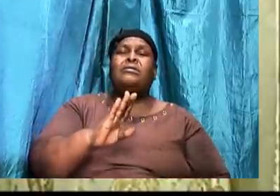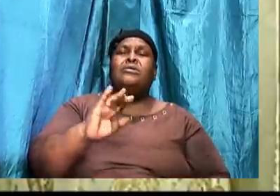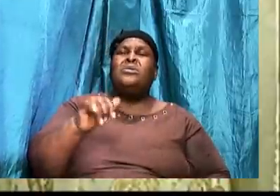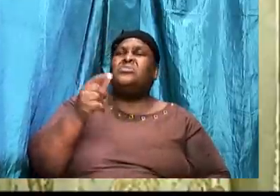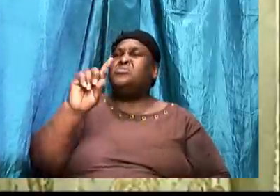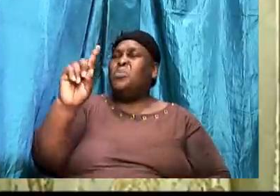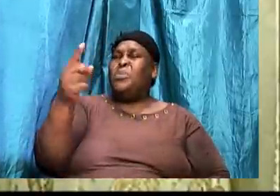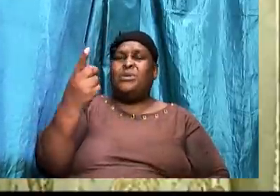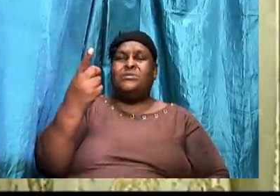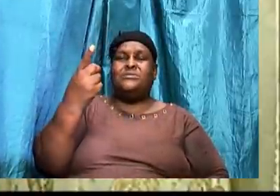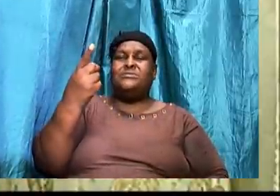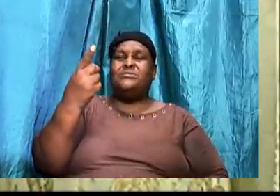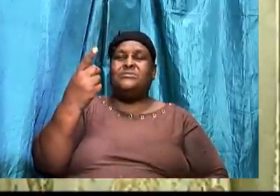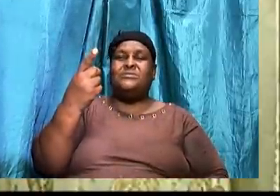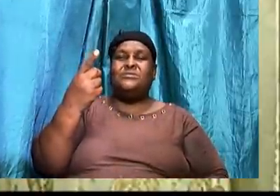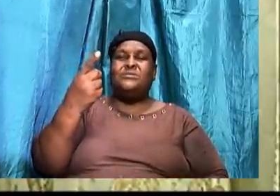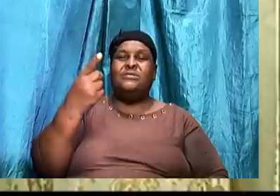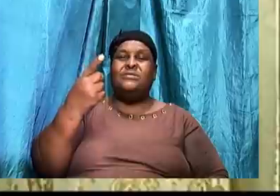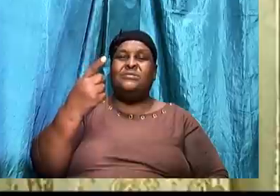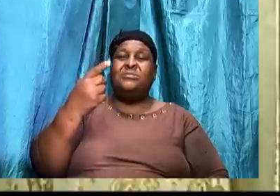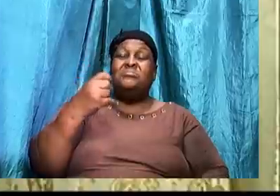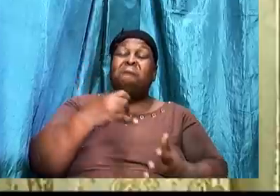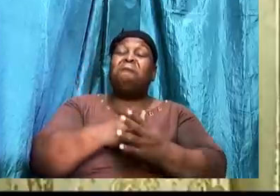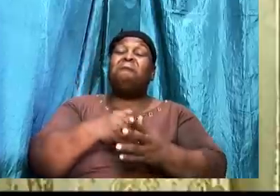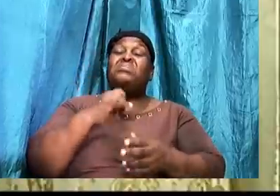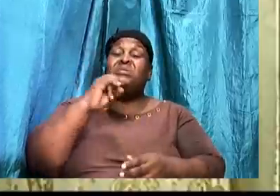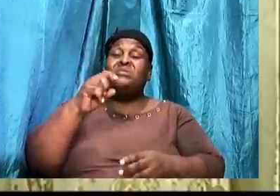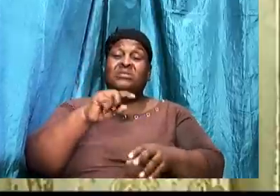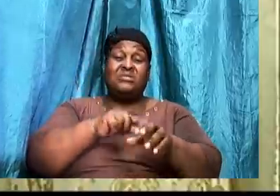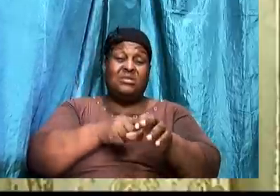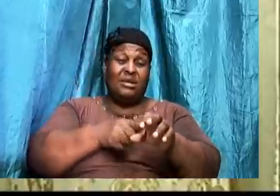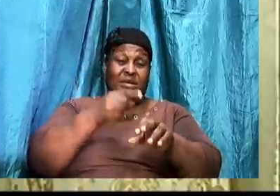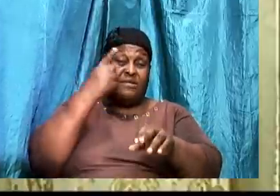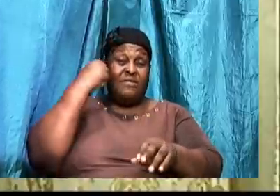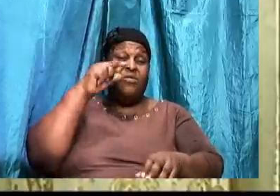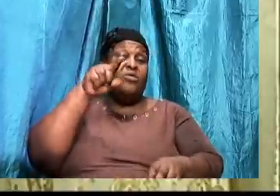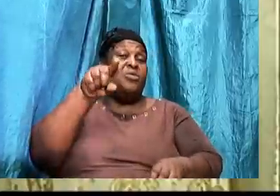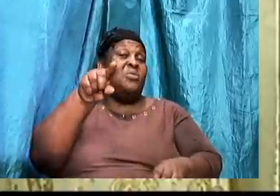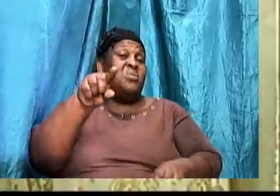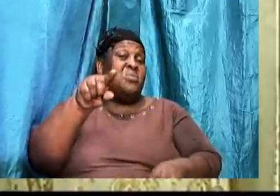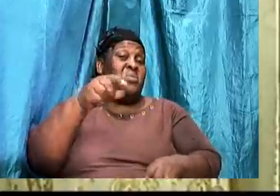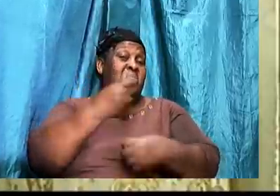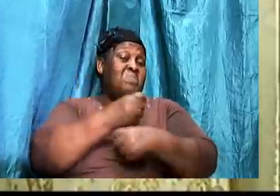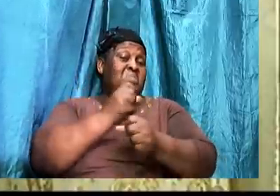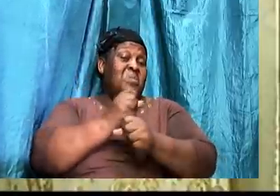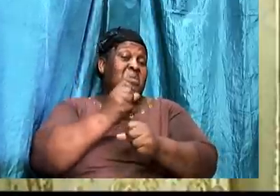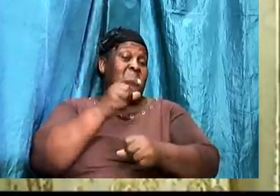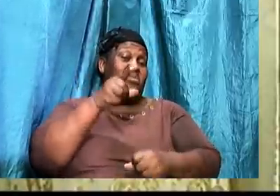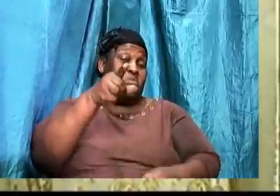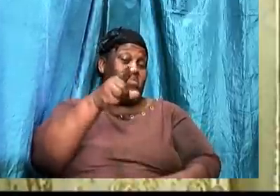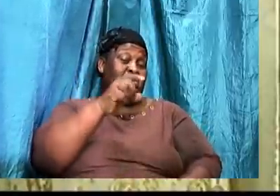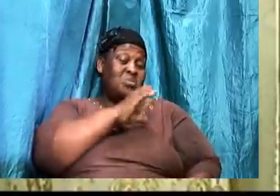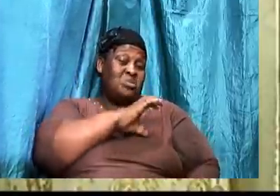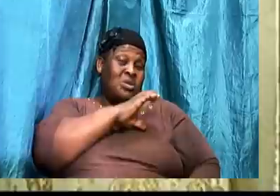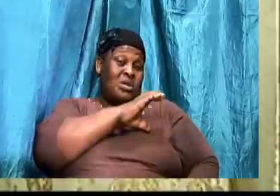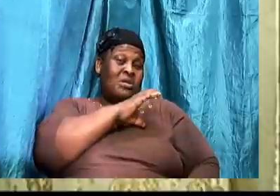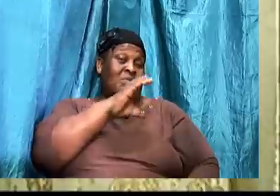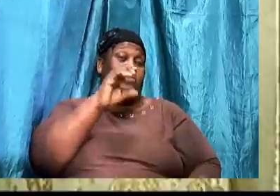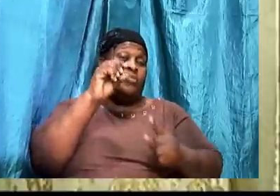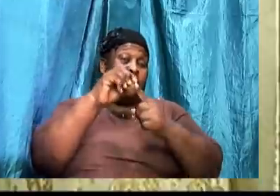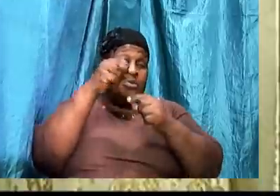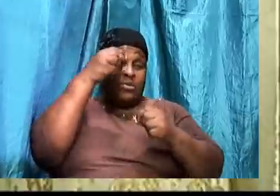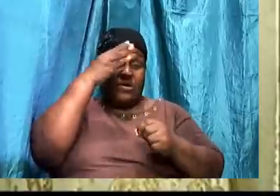once. It is a start for him. To get you. To challenge the word of God. On more occasion.